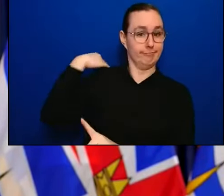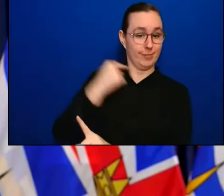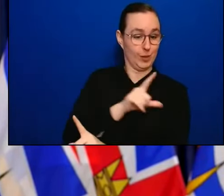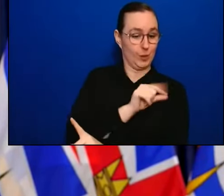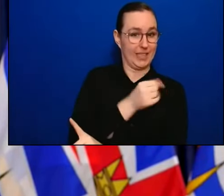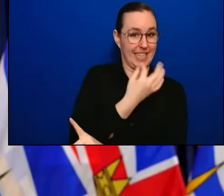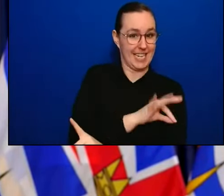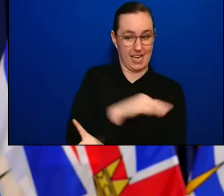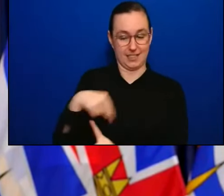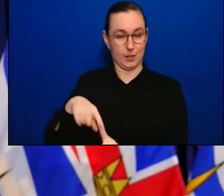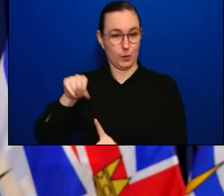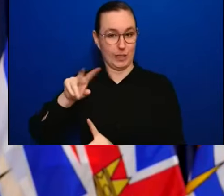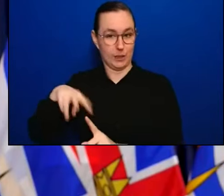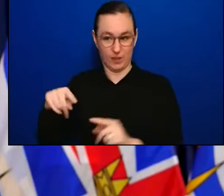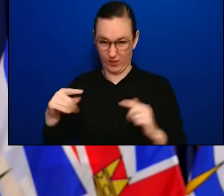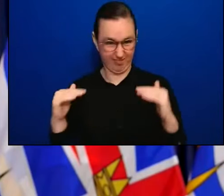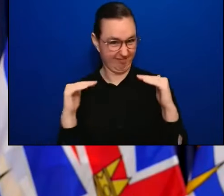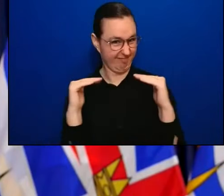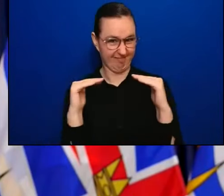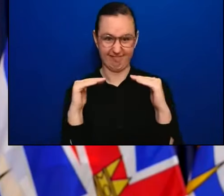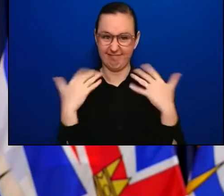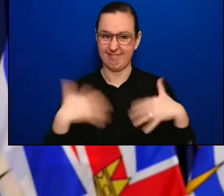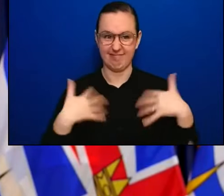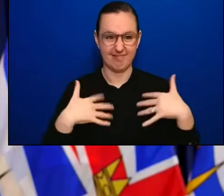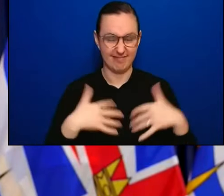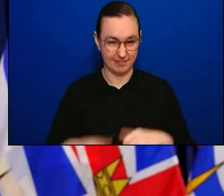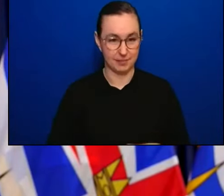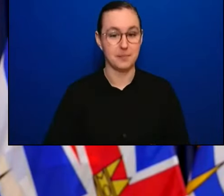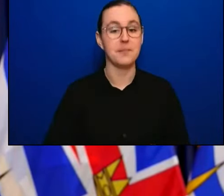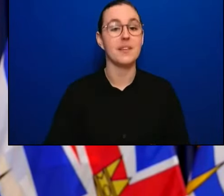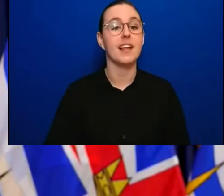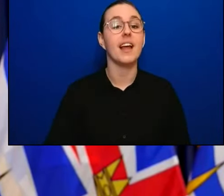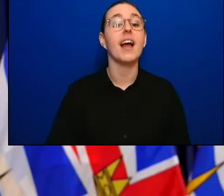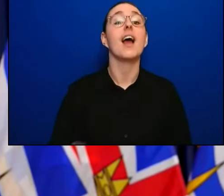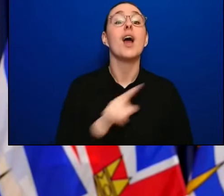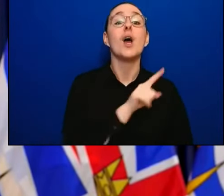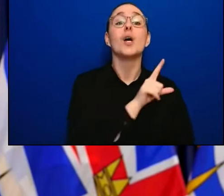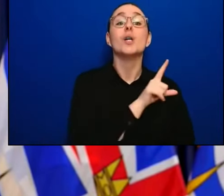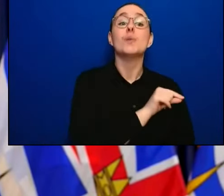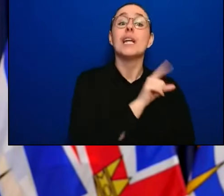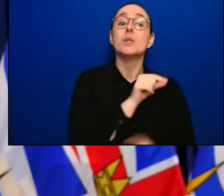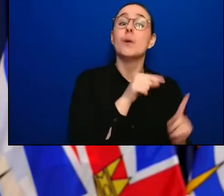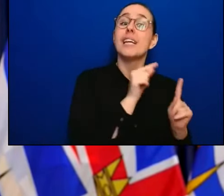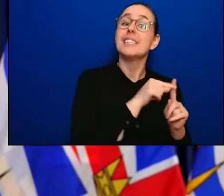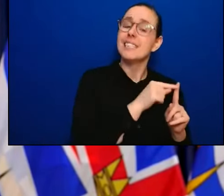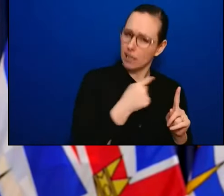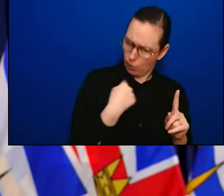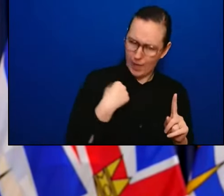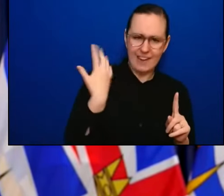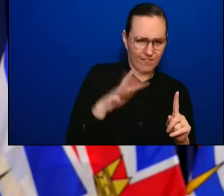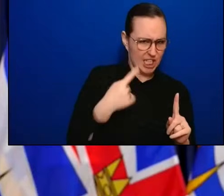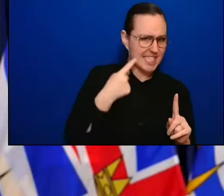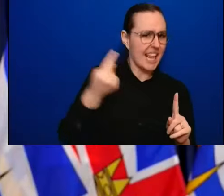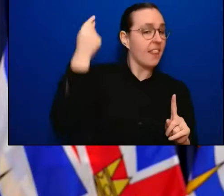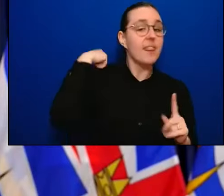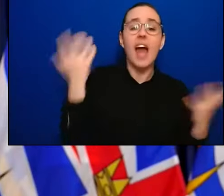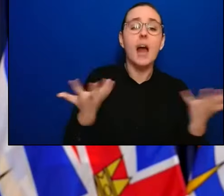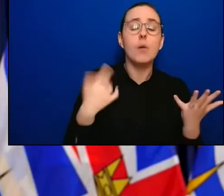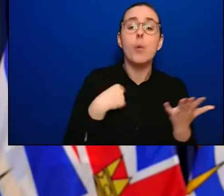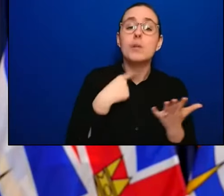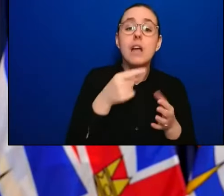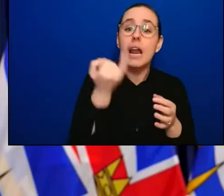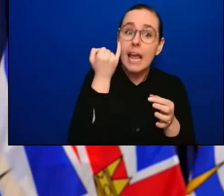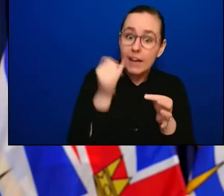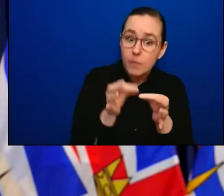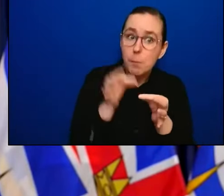As we noted in May 2020 when we made our surgical renewal commitment and as I reiterated last November, when surgeries are postponed